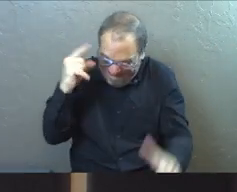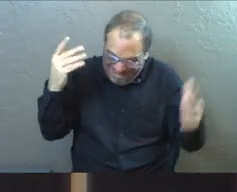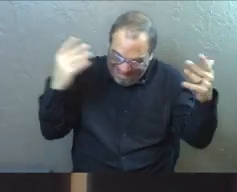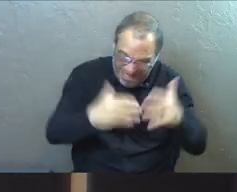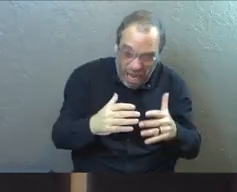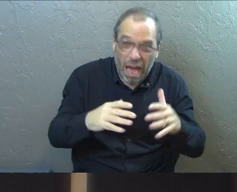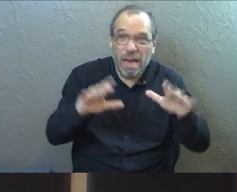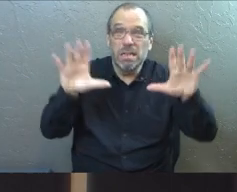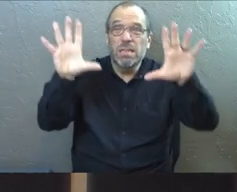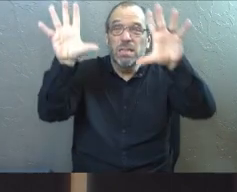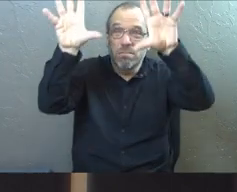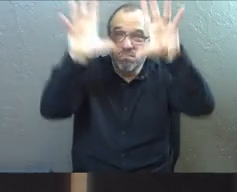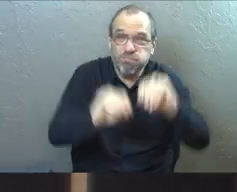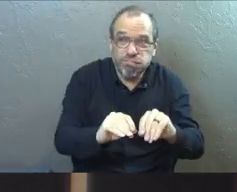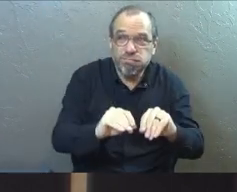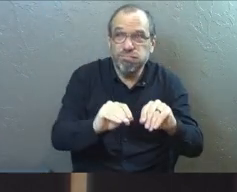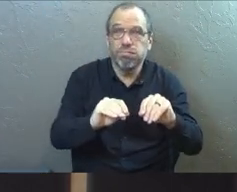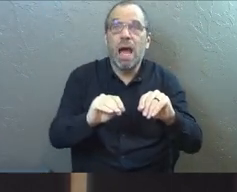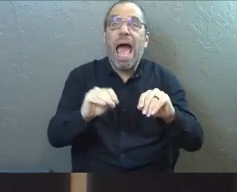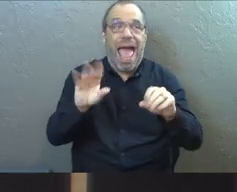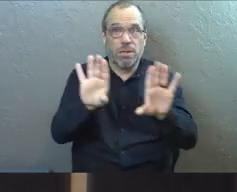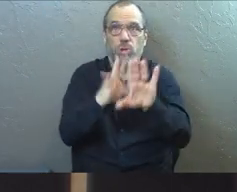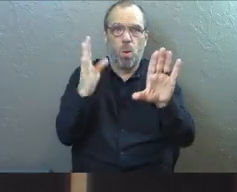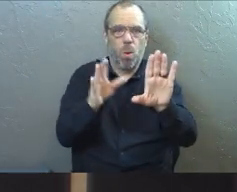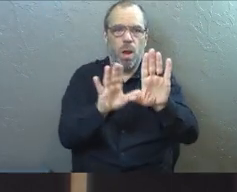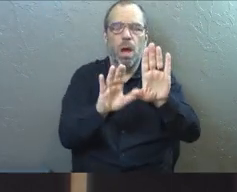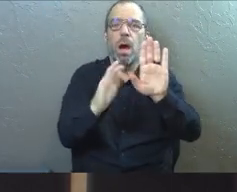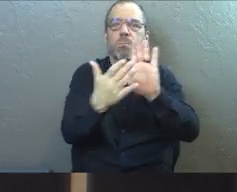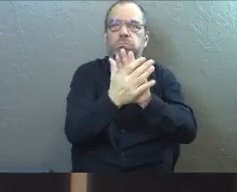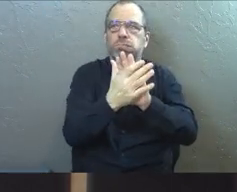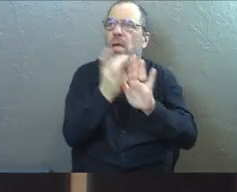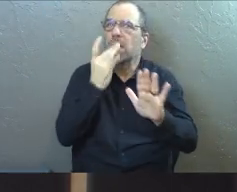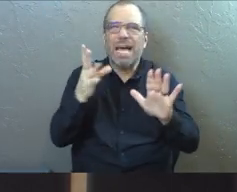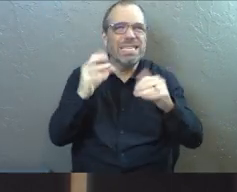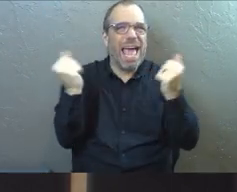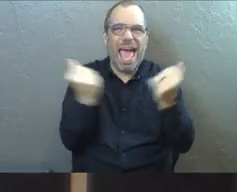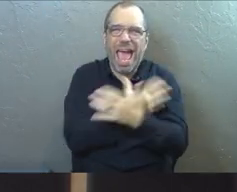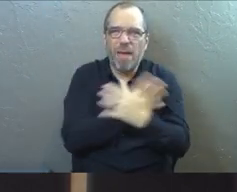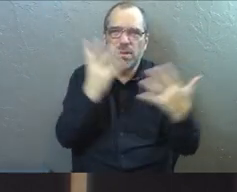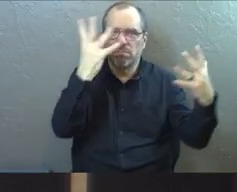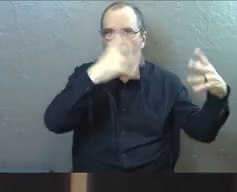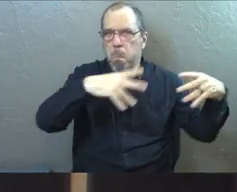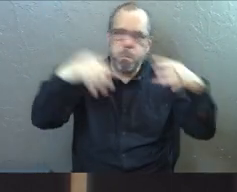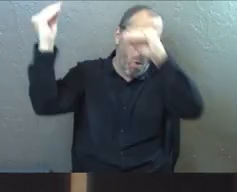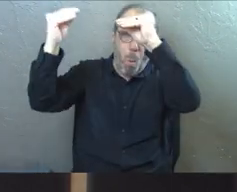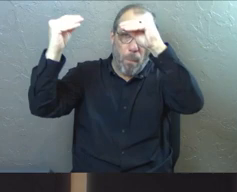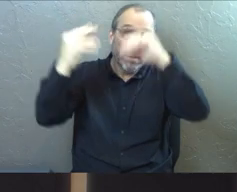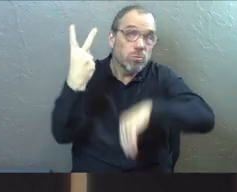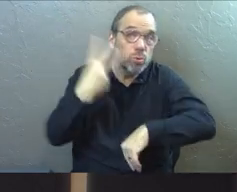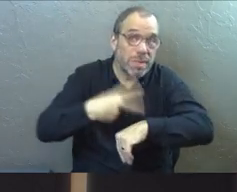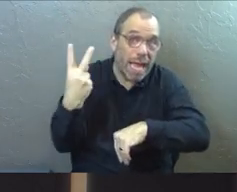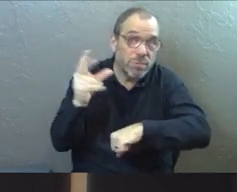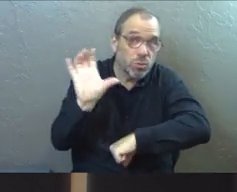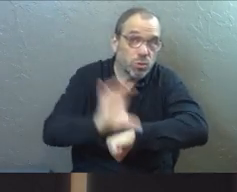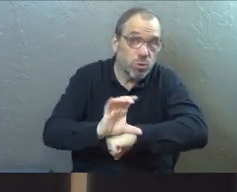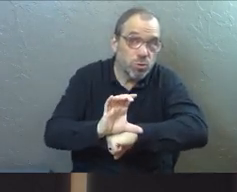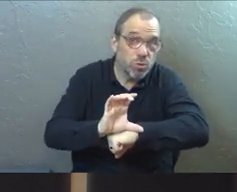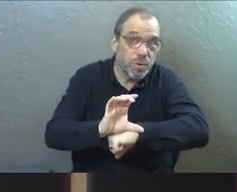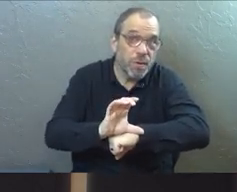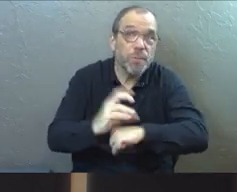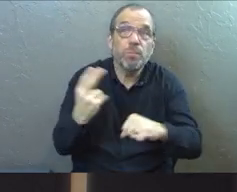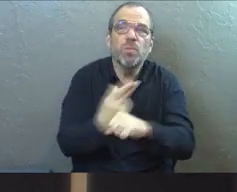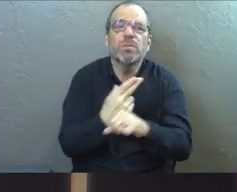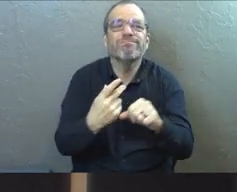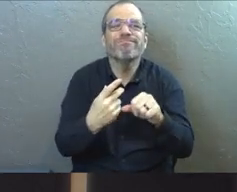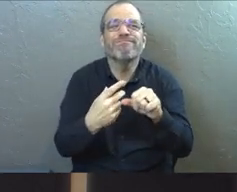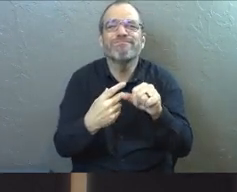Like the screens will go off. We're going to have a blanket that goes over the door. The stage lights, the house lights, it's all going to go off two different times. And we're going to use